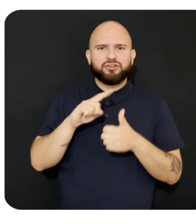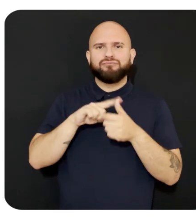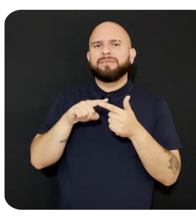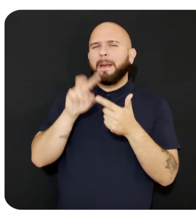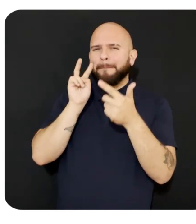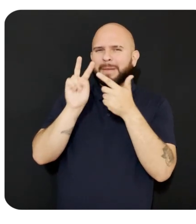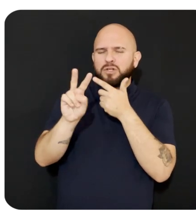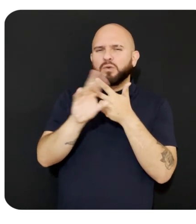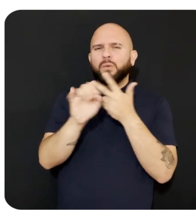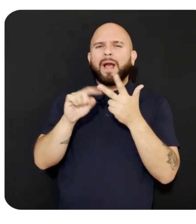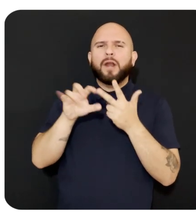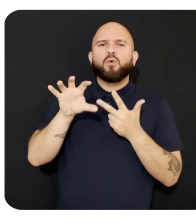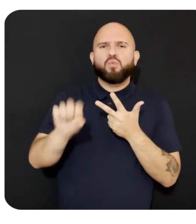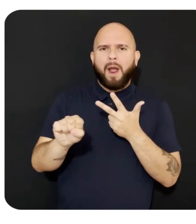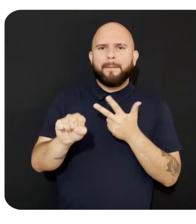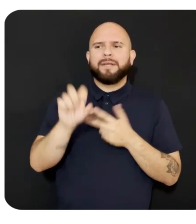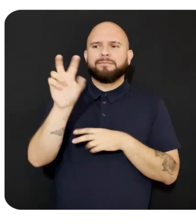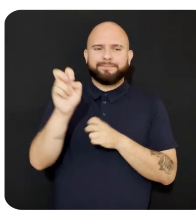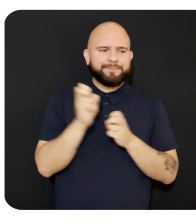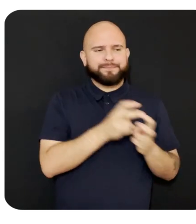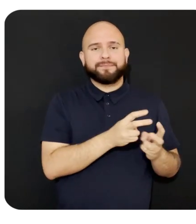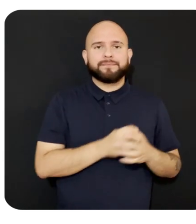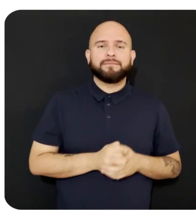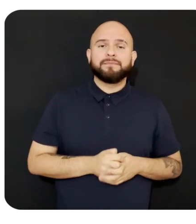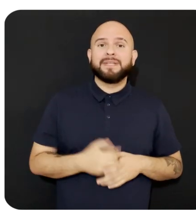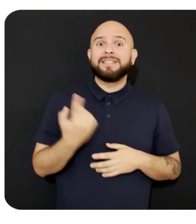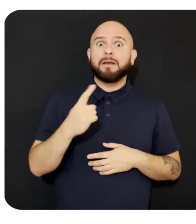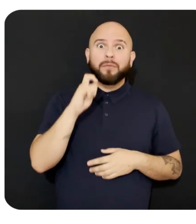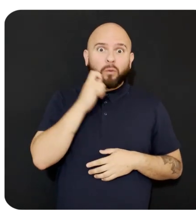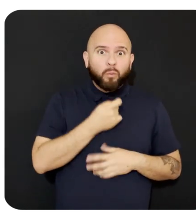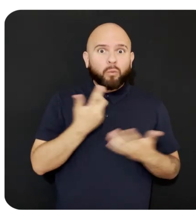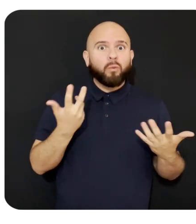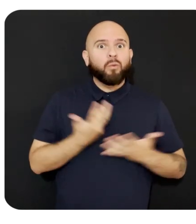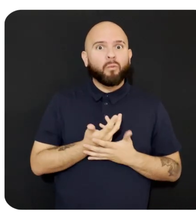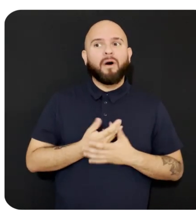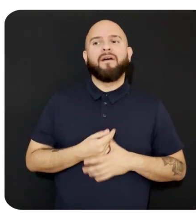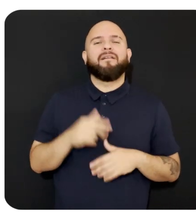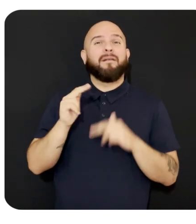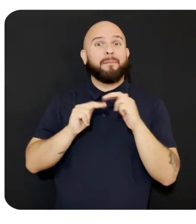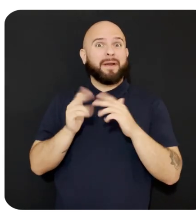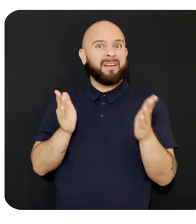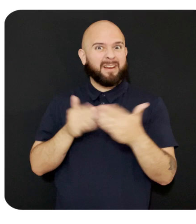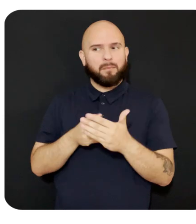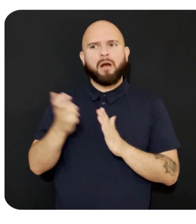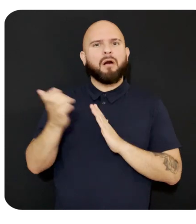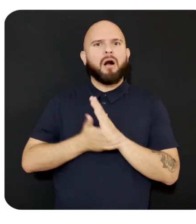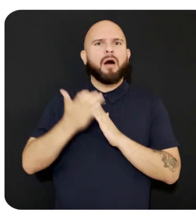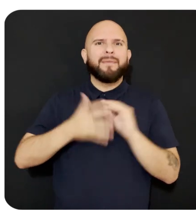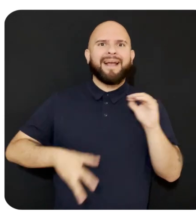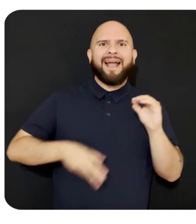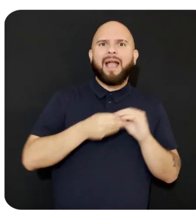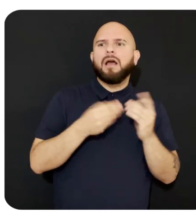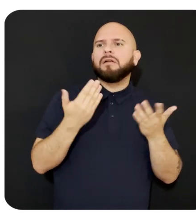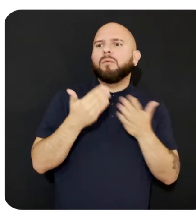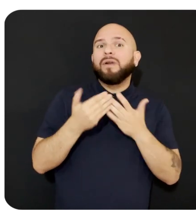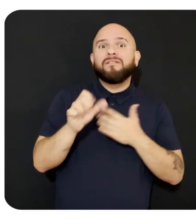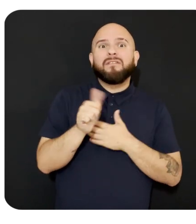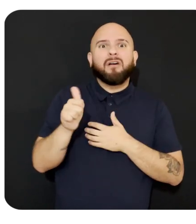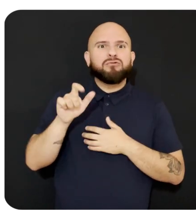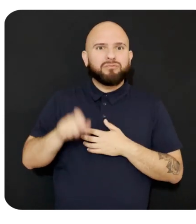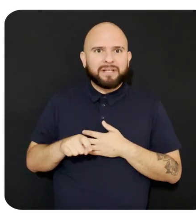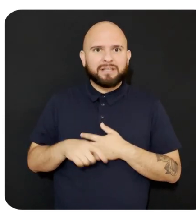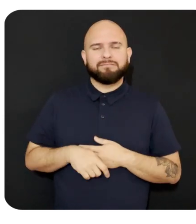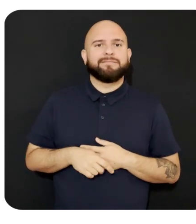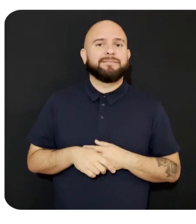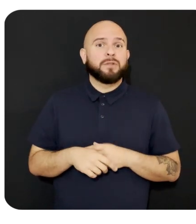and a grab interaction. One of the really cool things about the building blocks is that they automatically add the dependencies. Notice